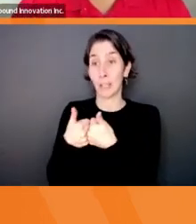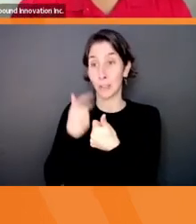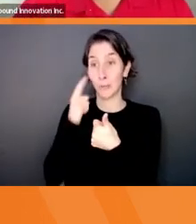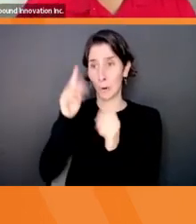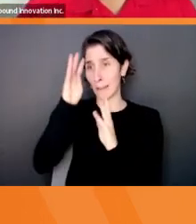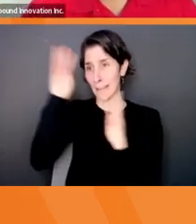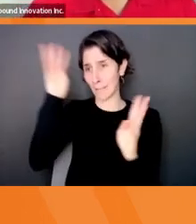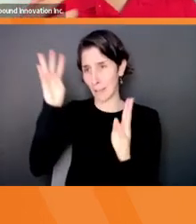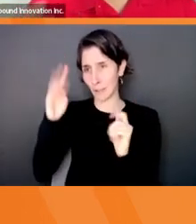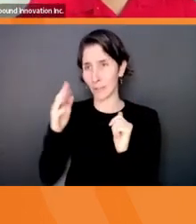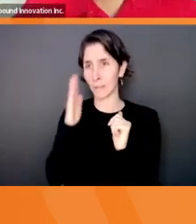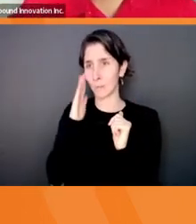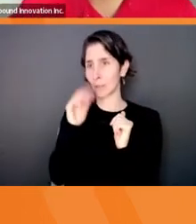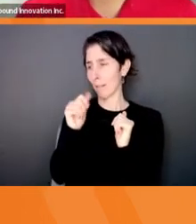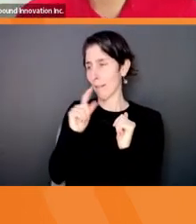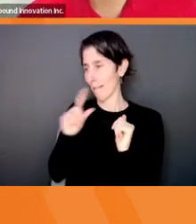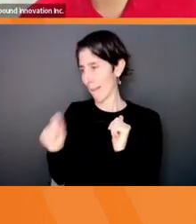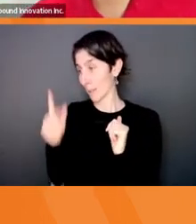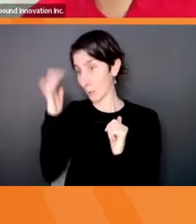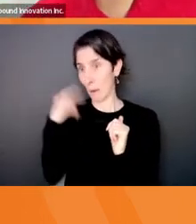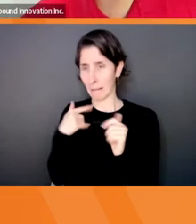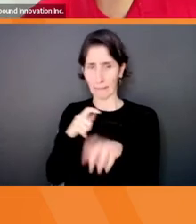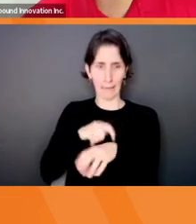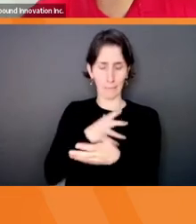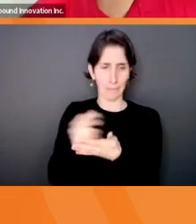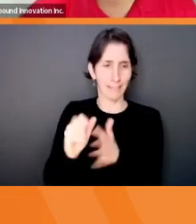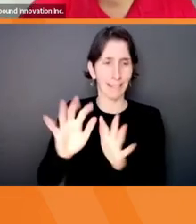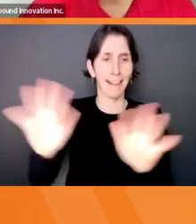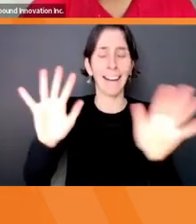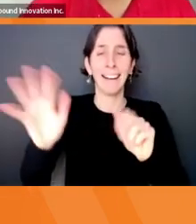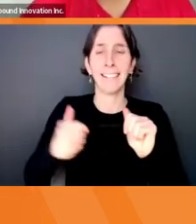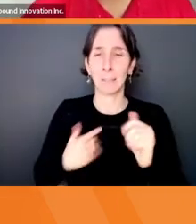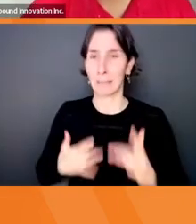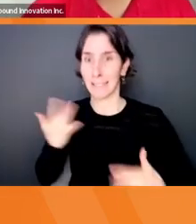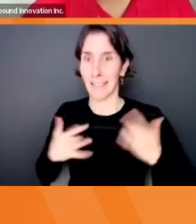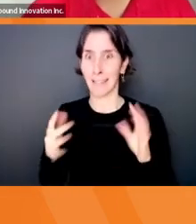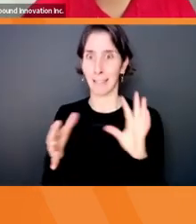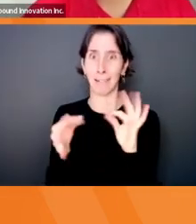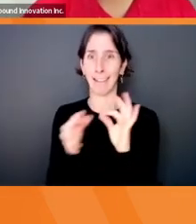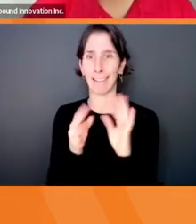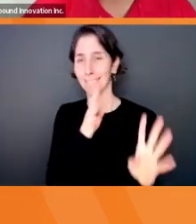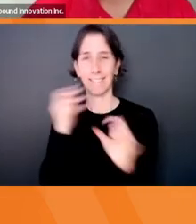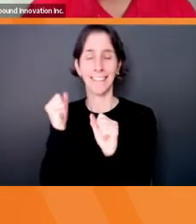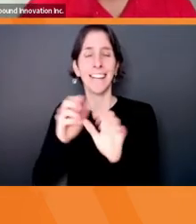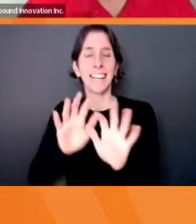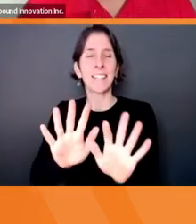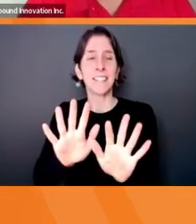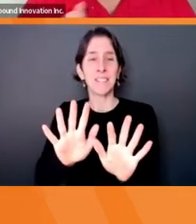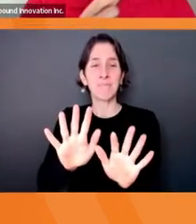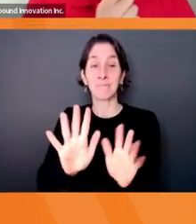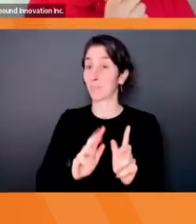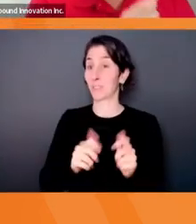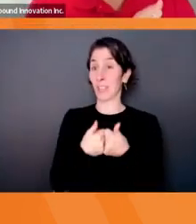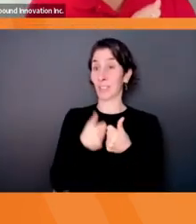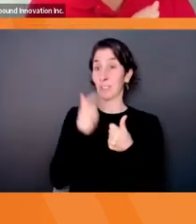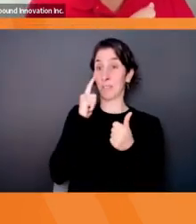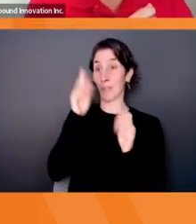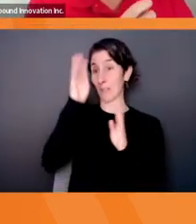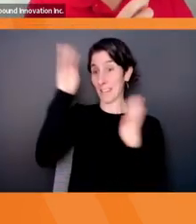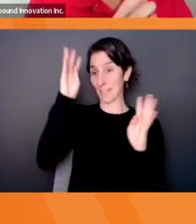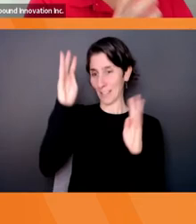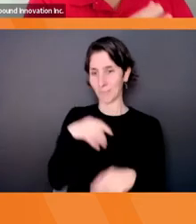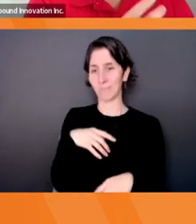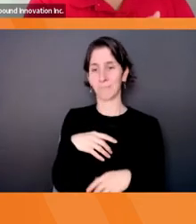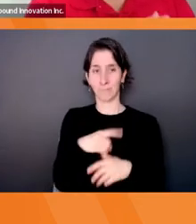because I think I'm running out of time a little bit. I get too excited when I'm talking. So let's talk through some challenges to innovation. So research shows